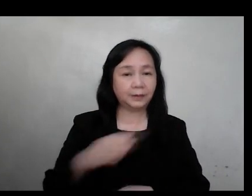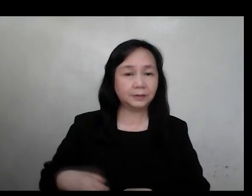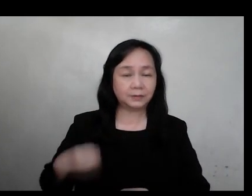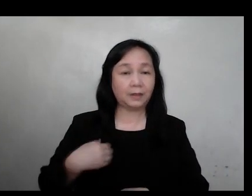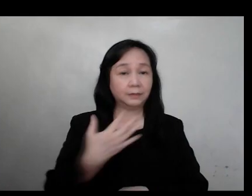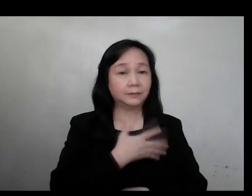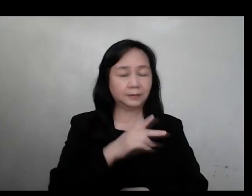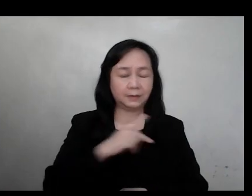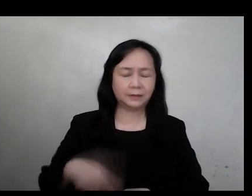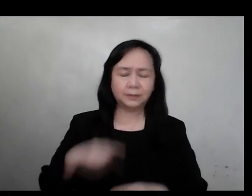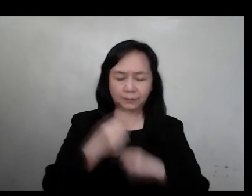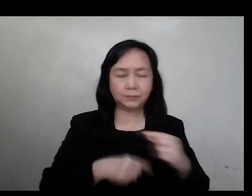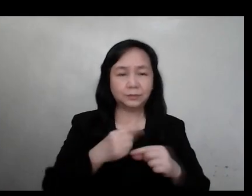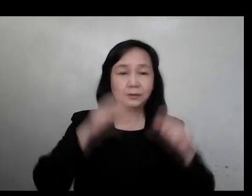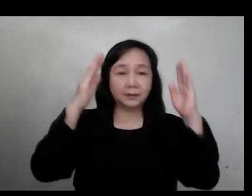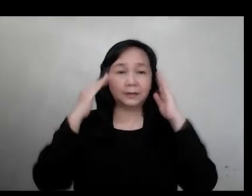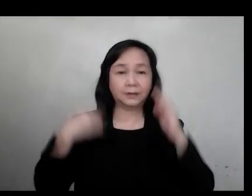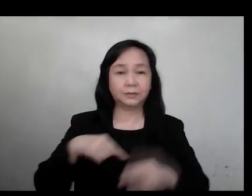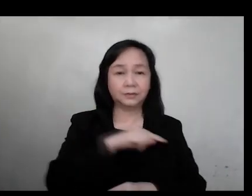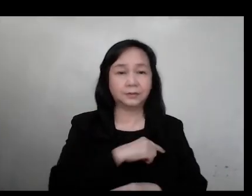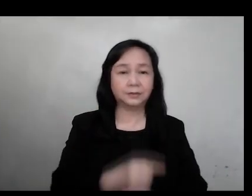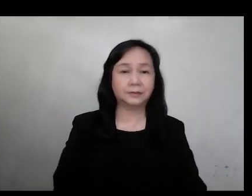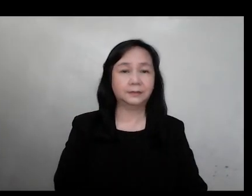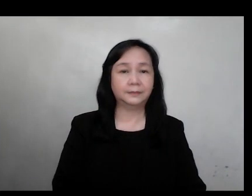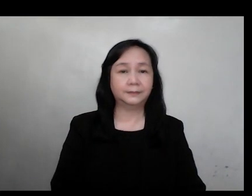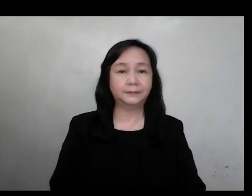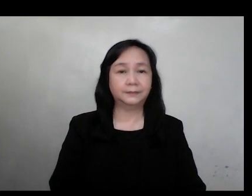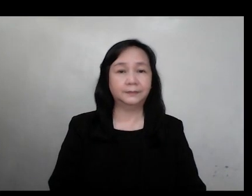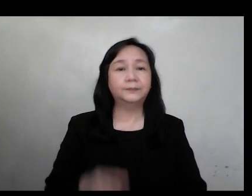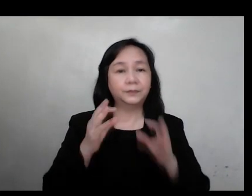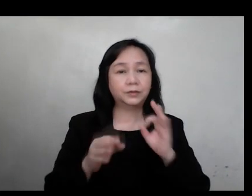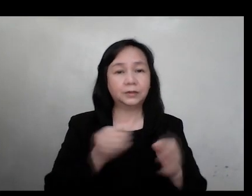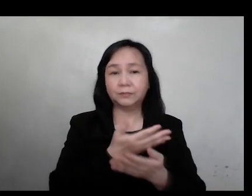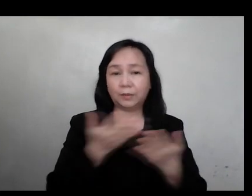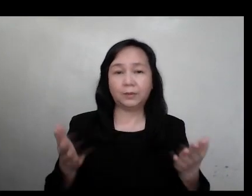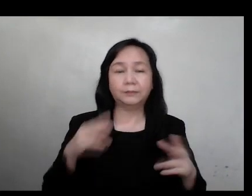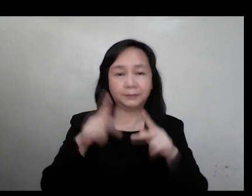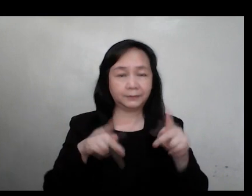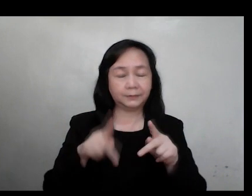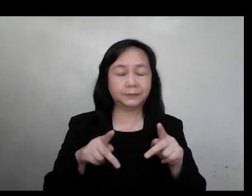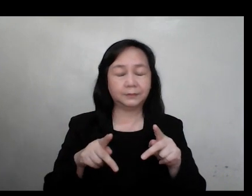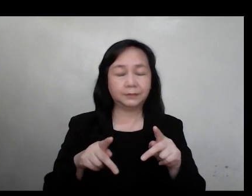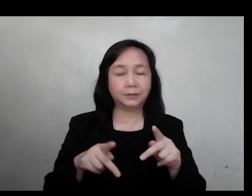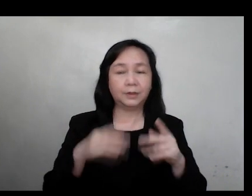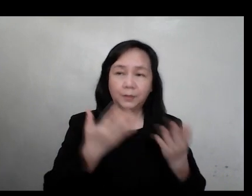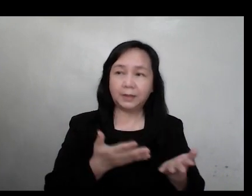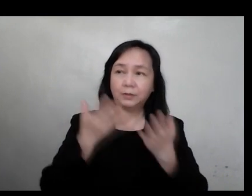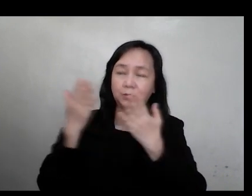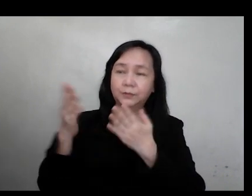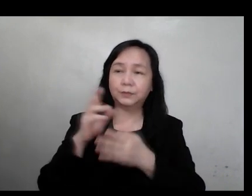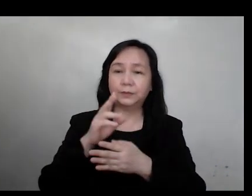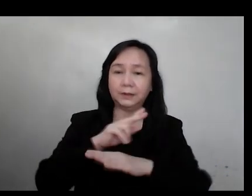Christ our King, graciously hear us. Judge of all human beings, when you